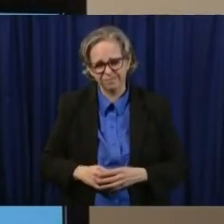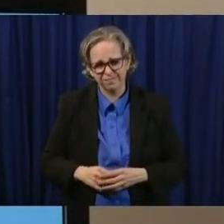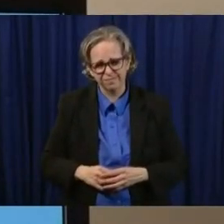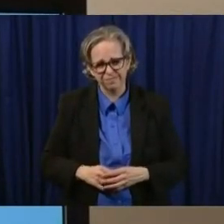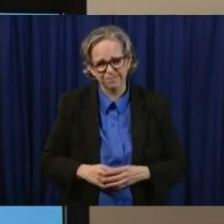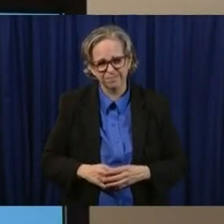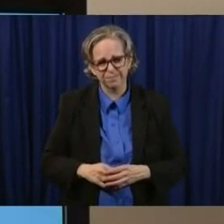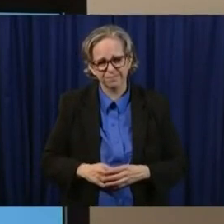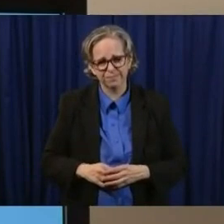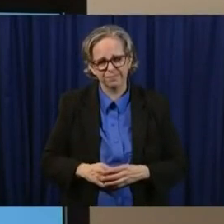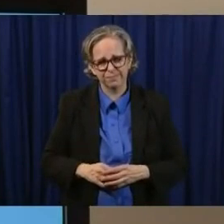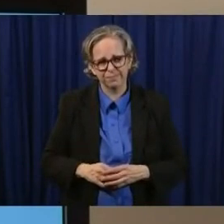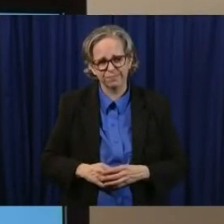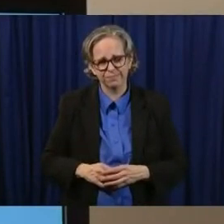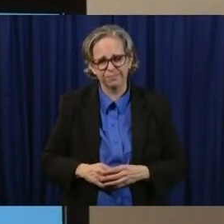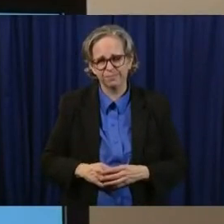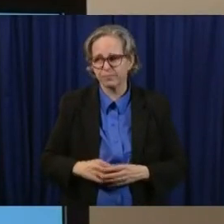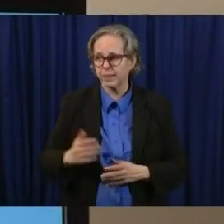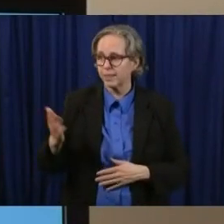next slide